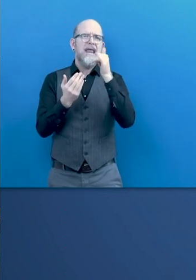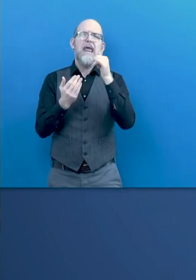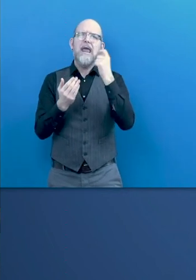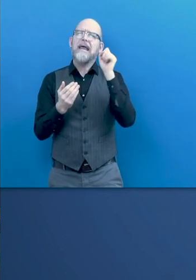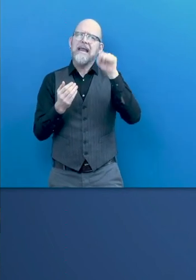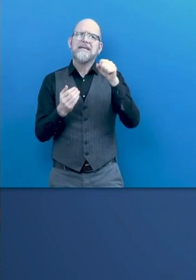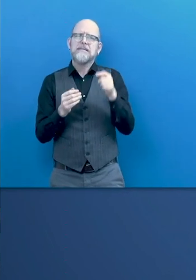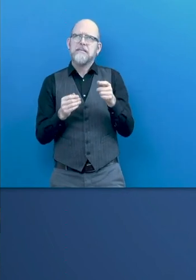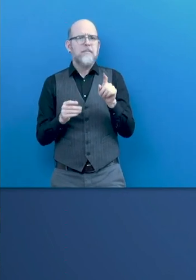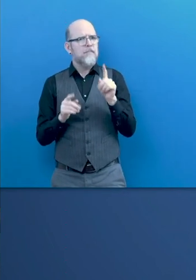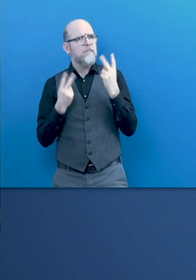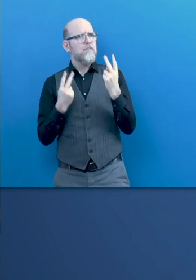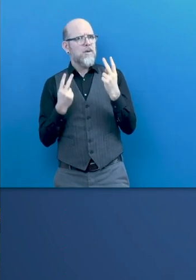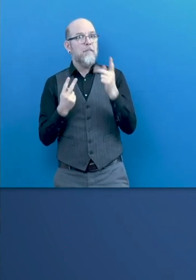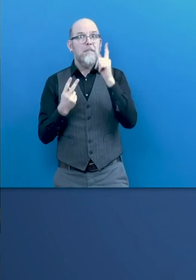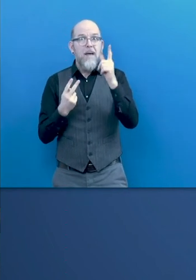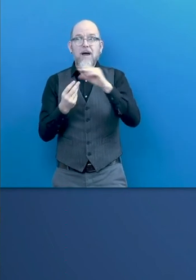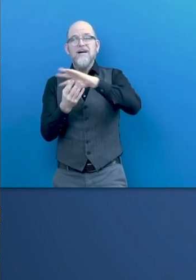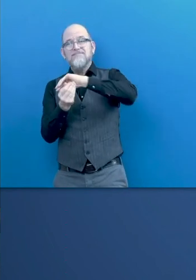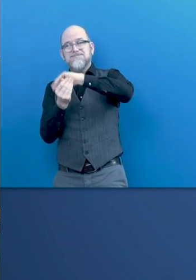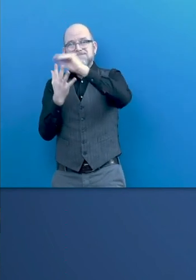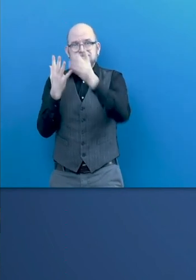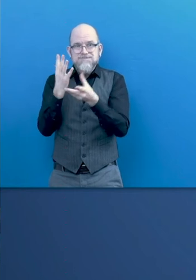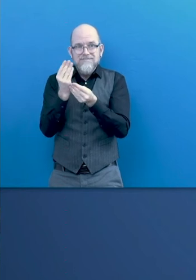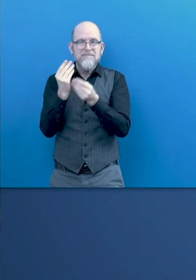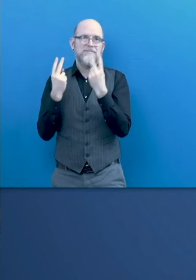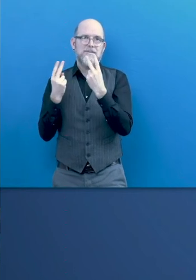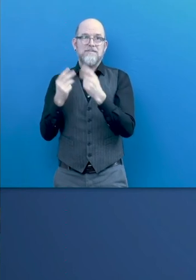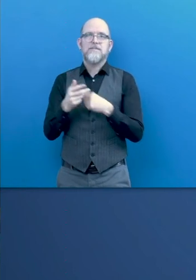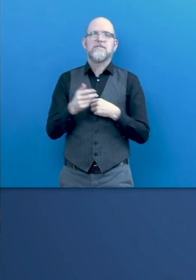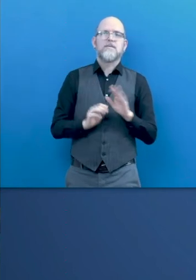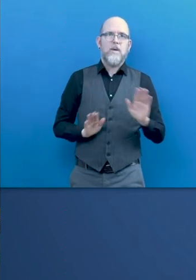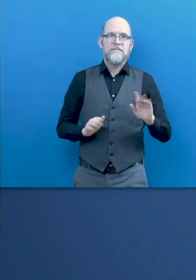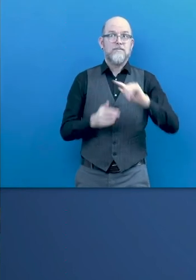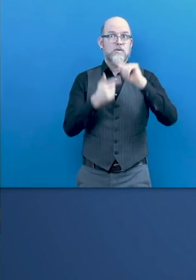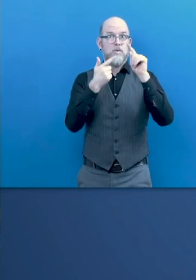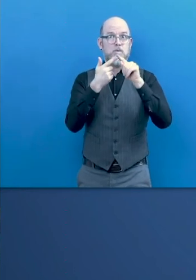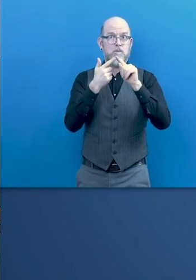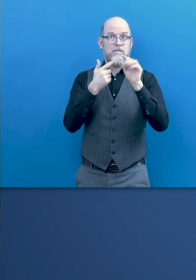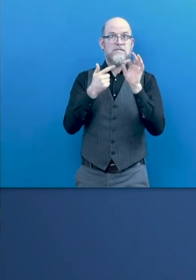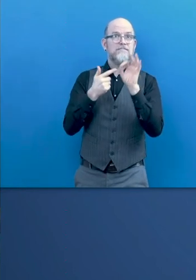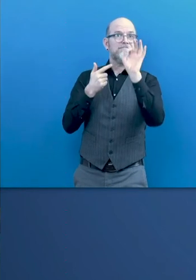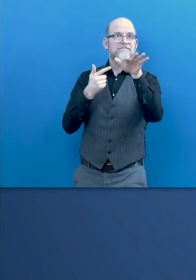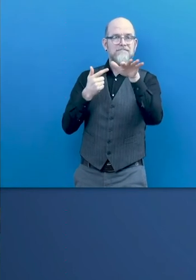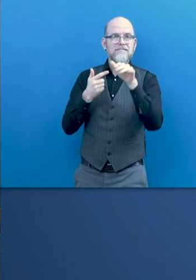area of finding that I would like to highlight is that, of course, COVID-19 is changing everything.